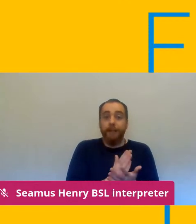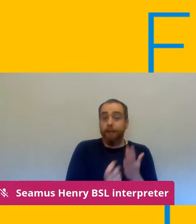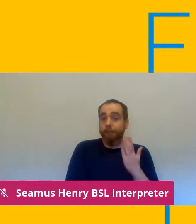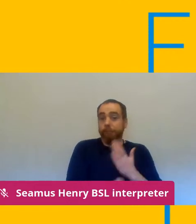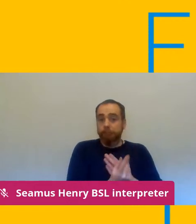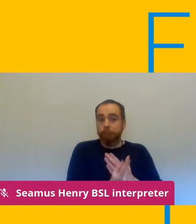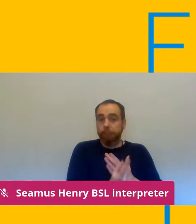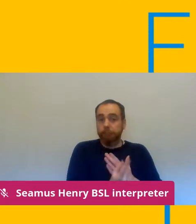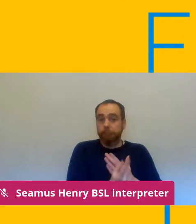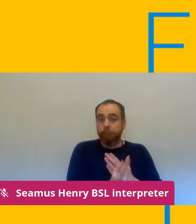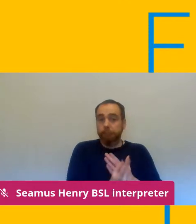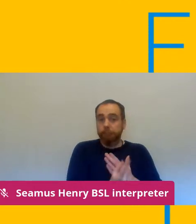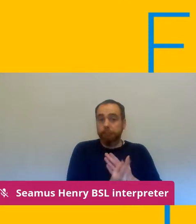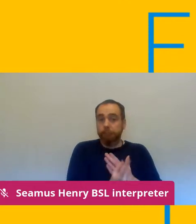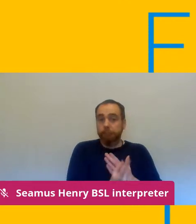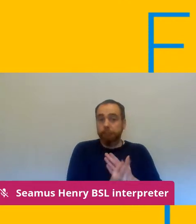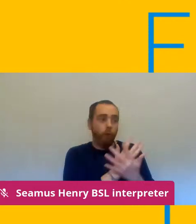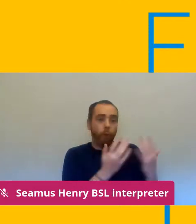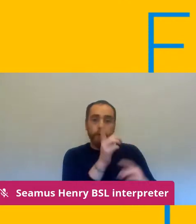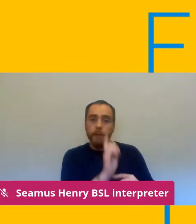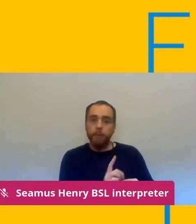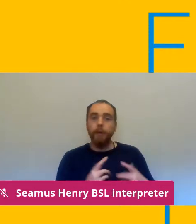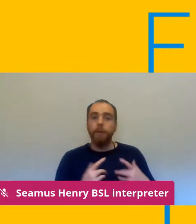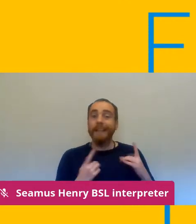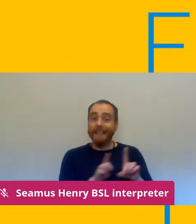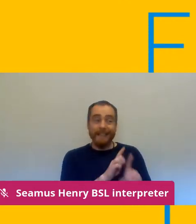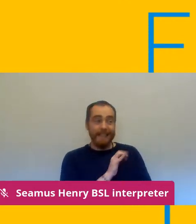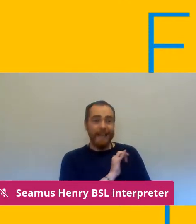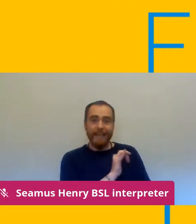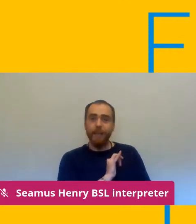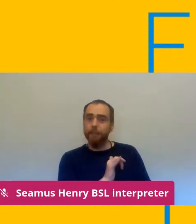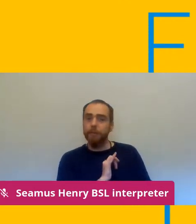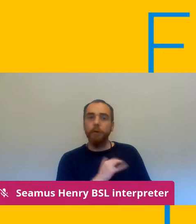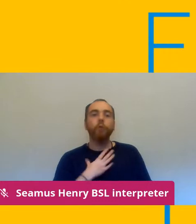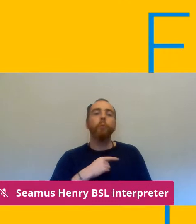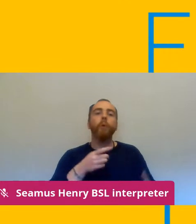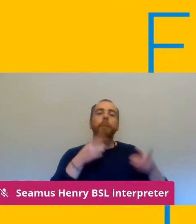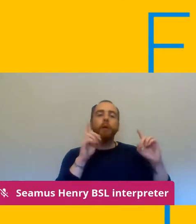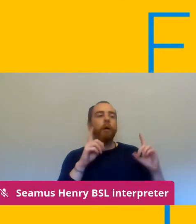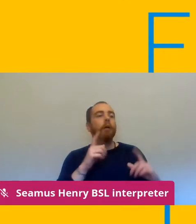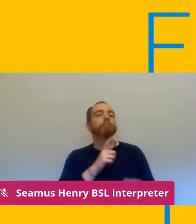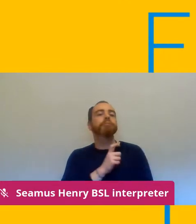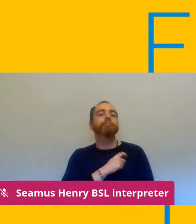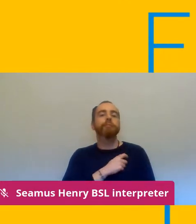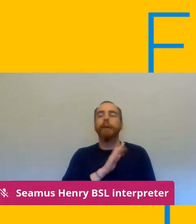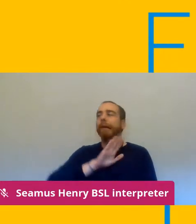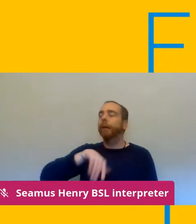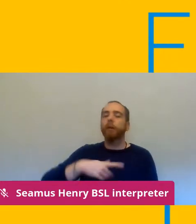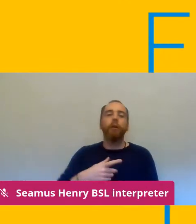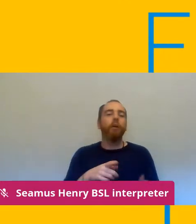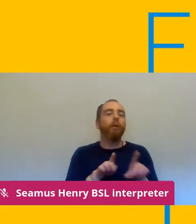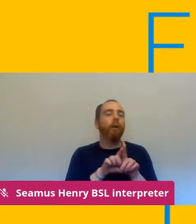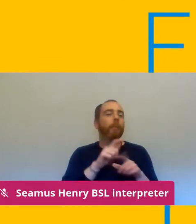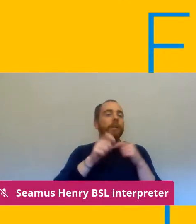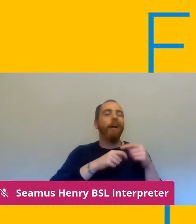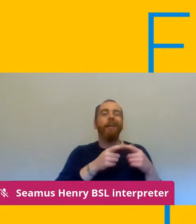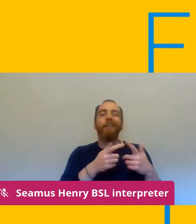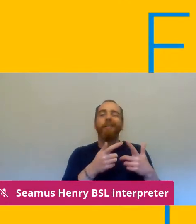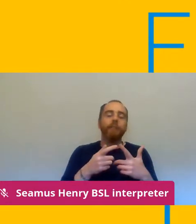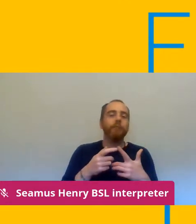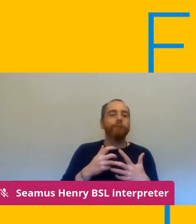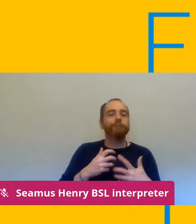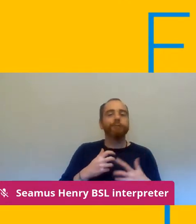employers to be kind of explaining it away with you know so-called resilience training or whatever else might be coming out of the woodwork